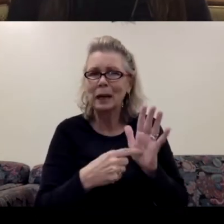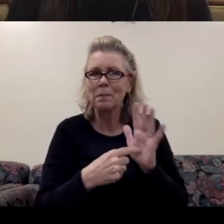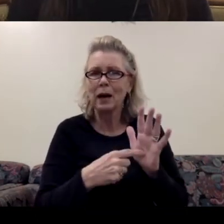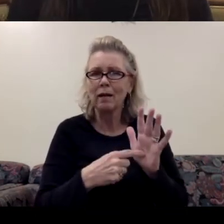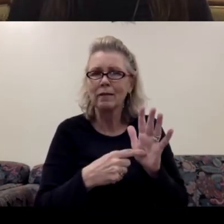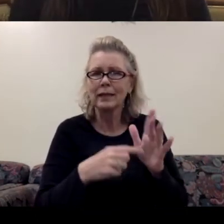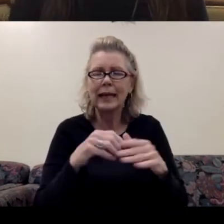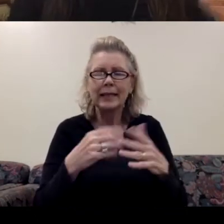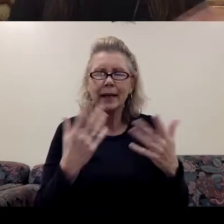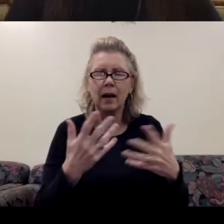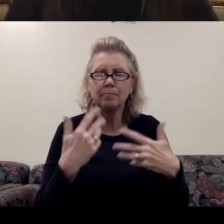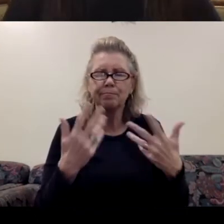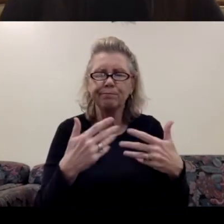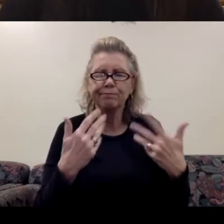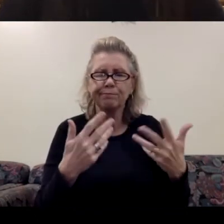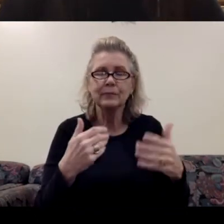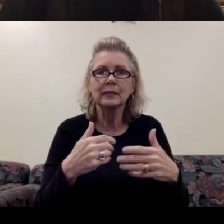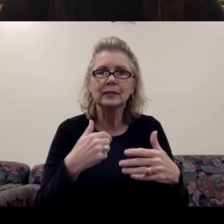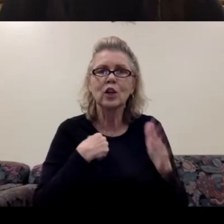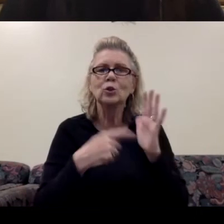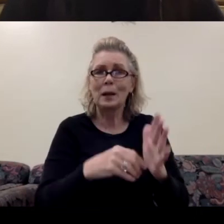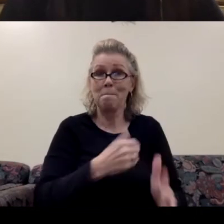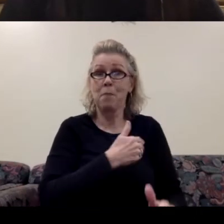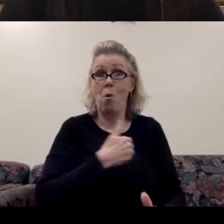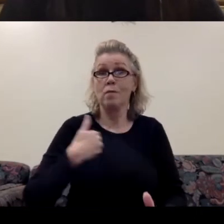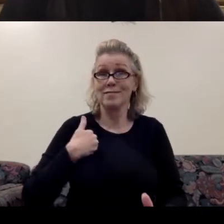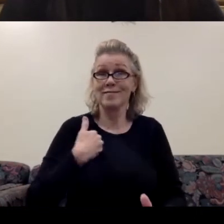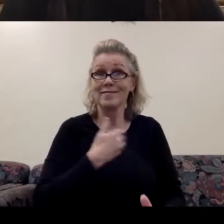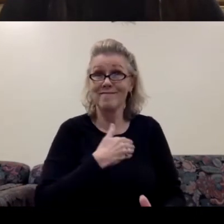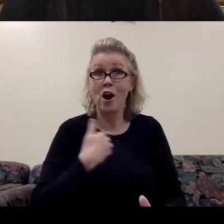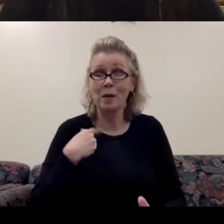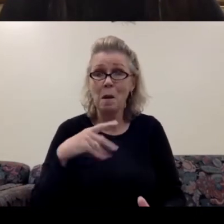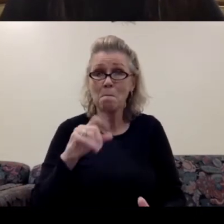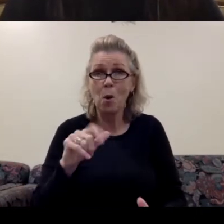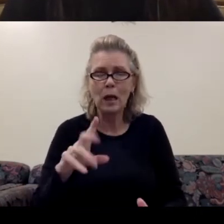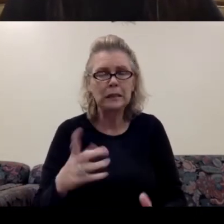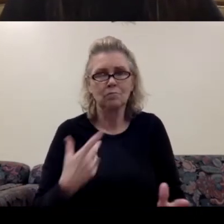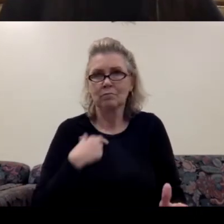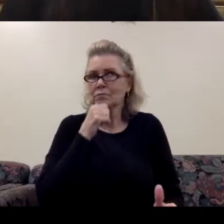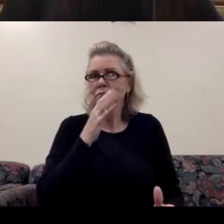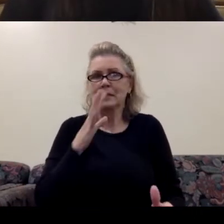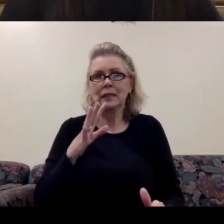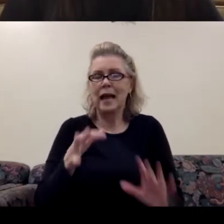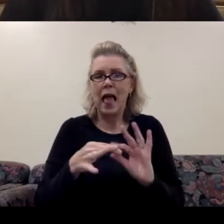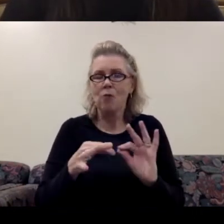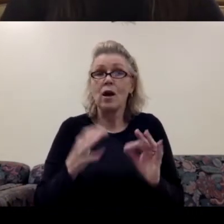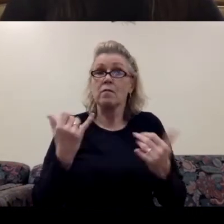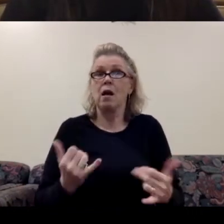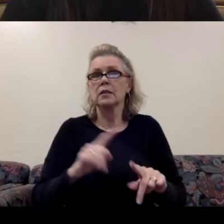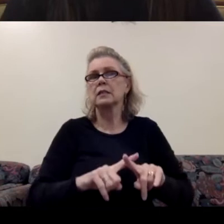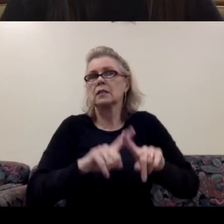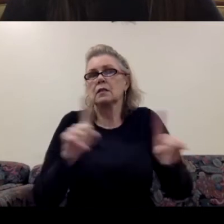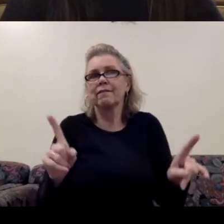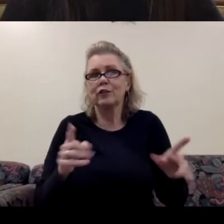um, showing in Poland. It's, it's a completely other way of sharing